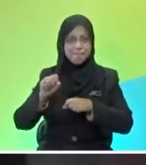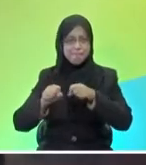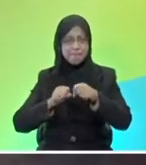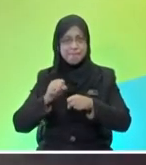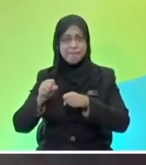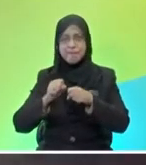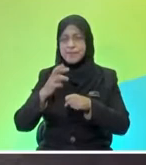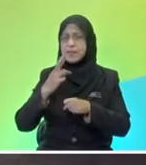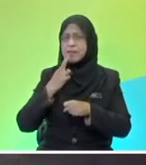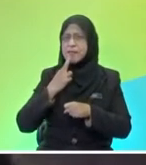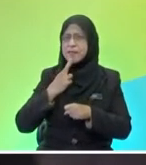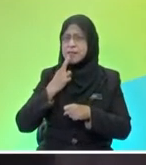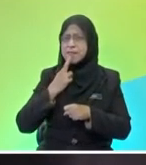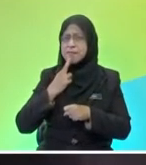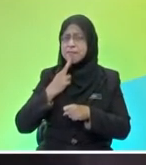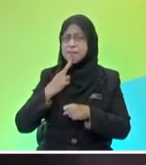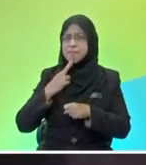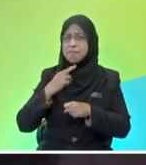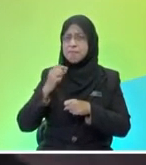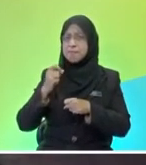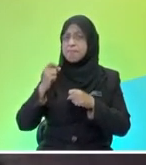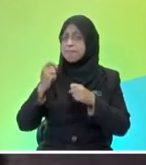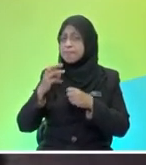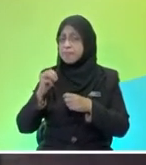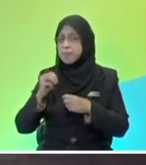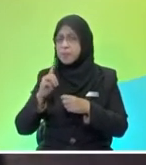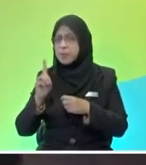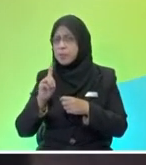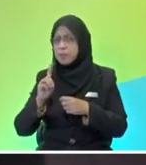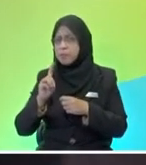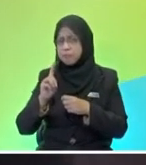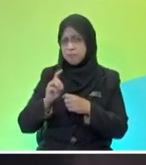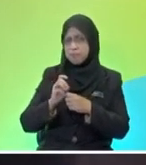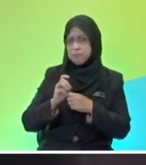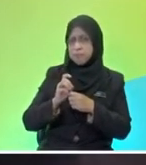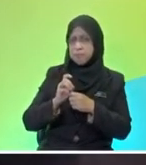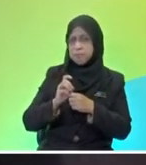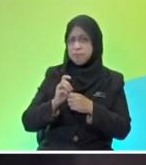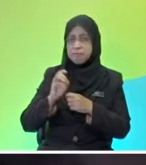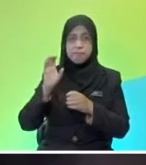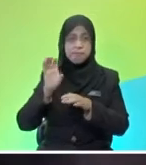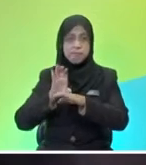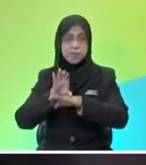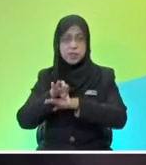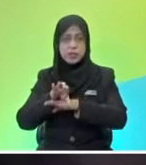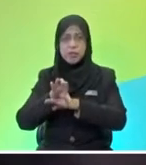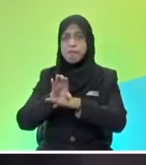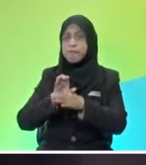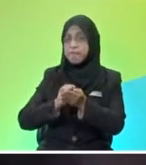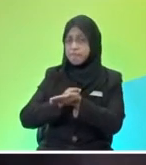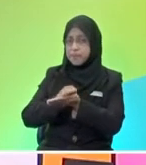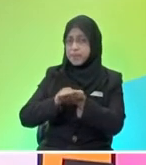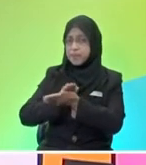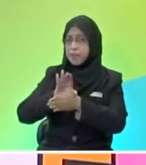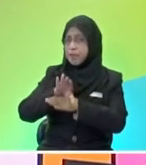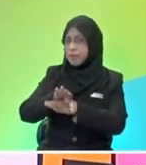arrow, could you please show everyone at home what is the direction of the frictional force? The red arrow here,